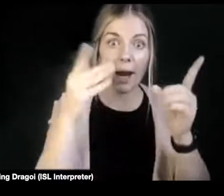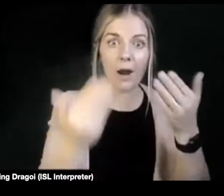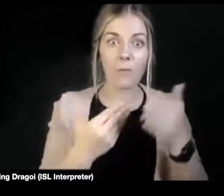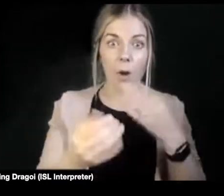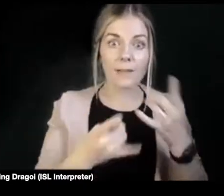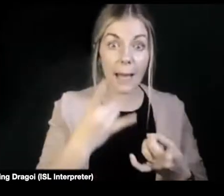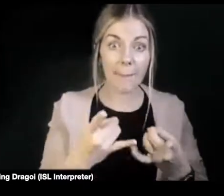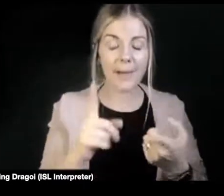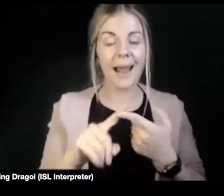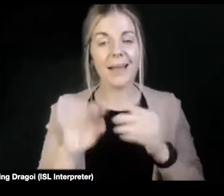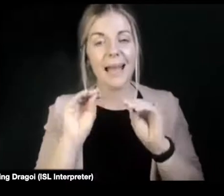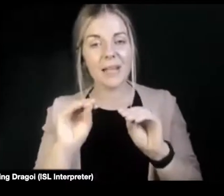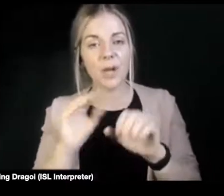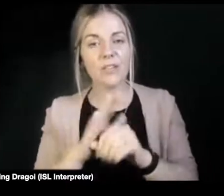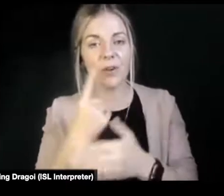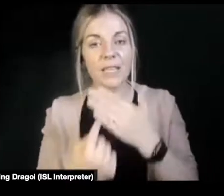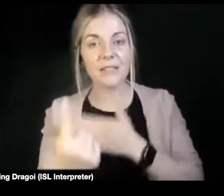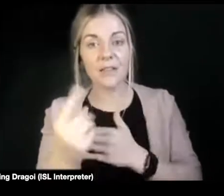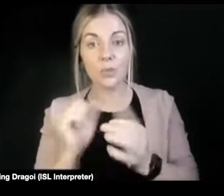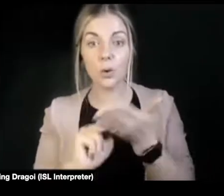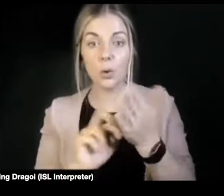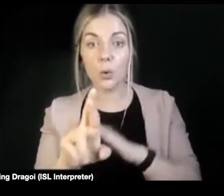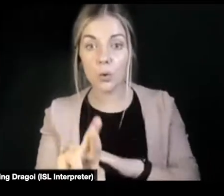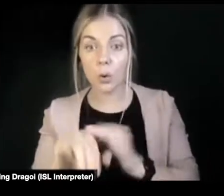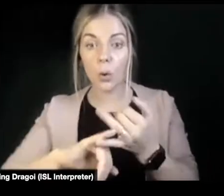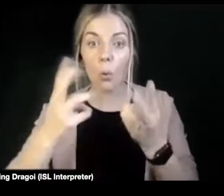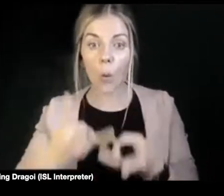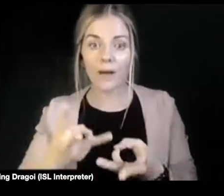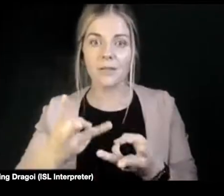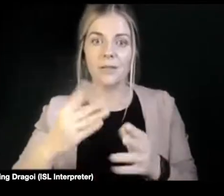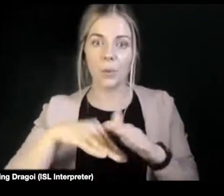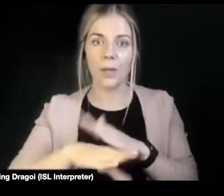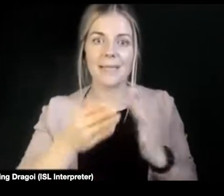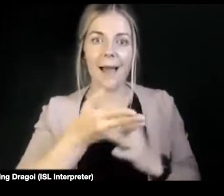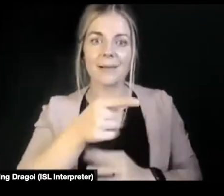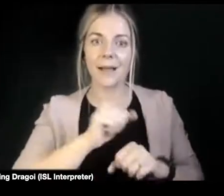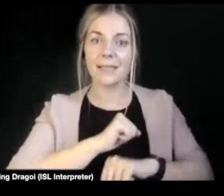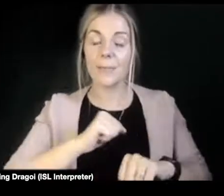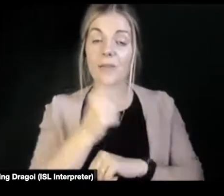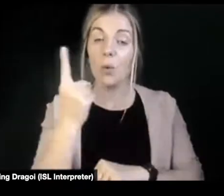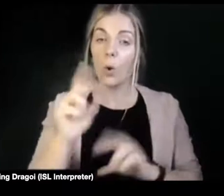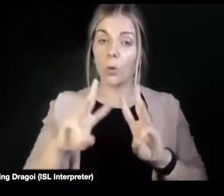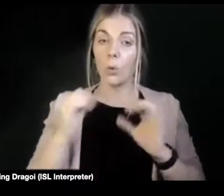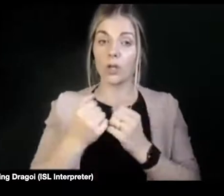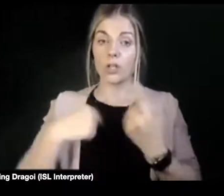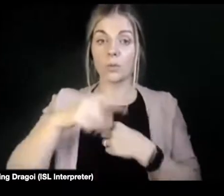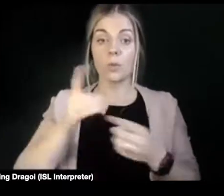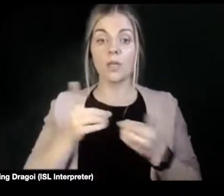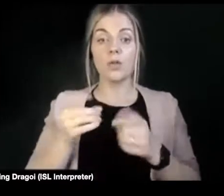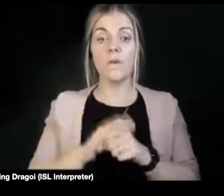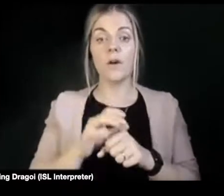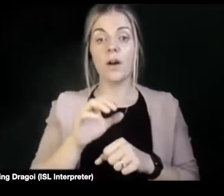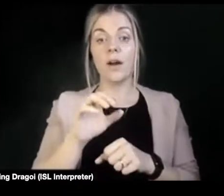individual users who want to go in and avail of that space. So one of the workshops we do within FSI is